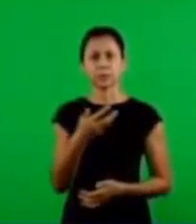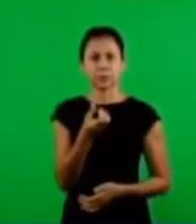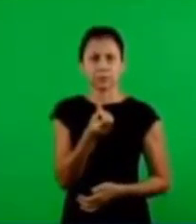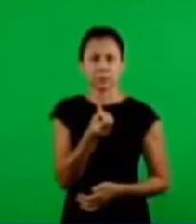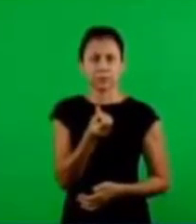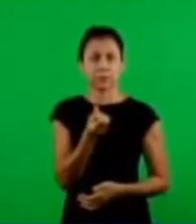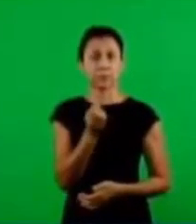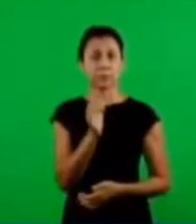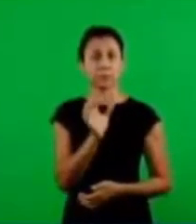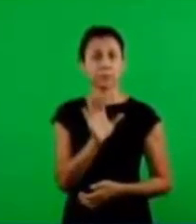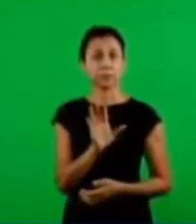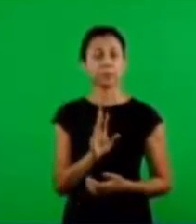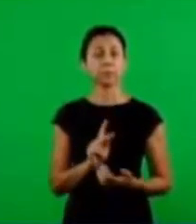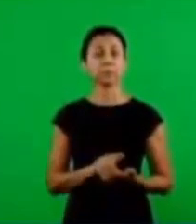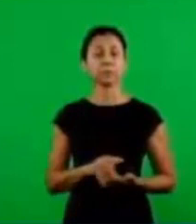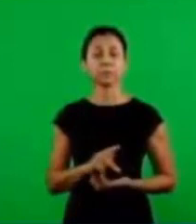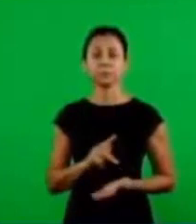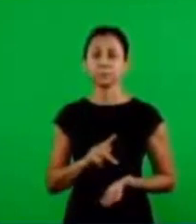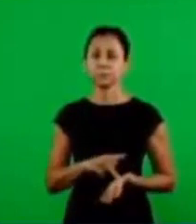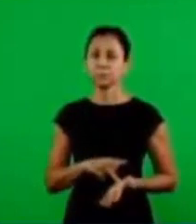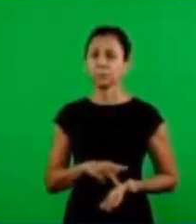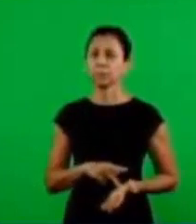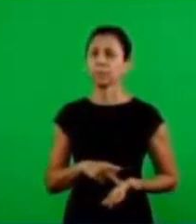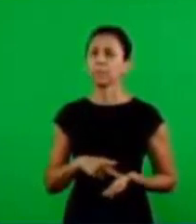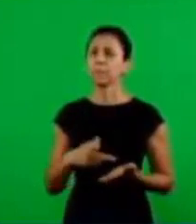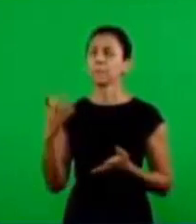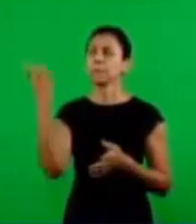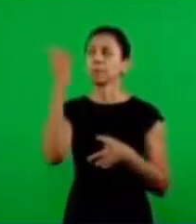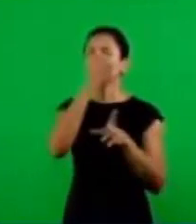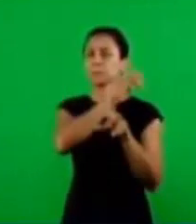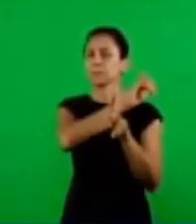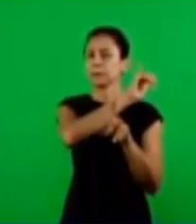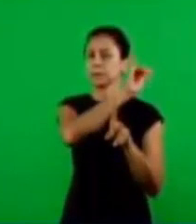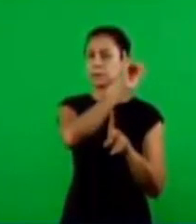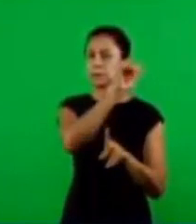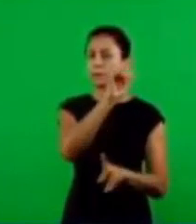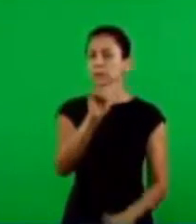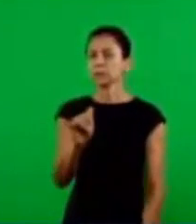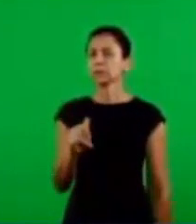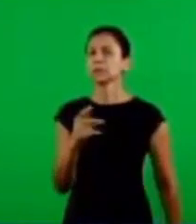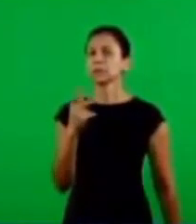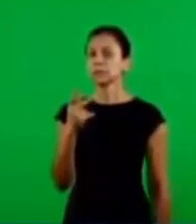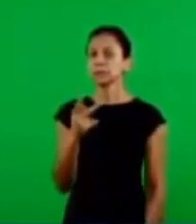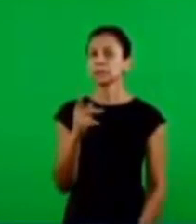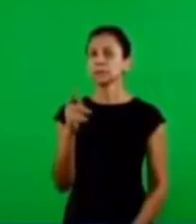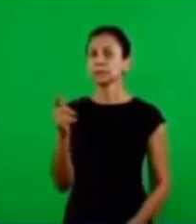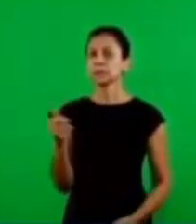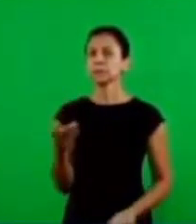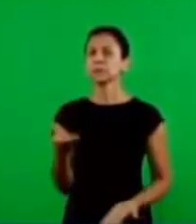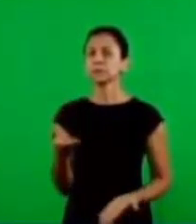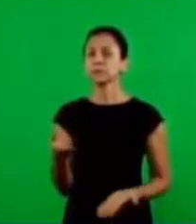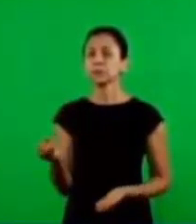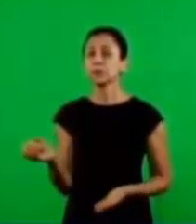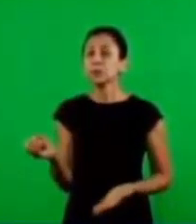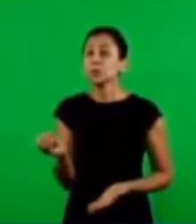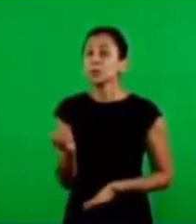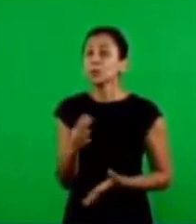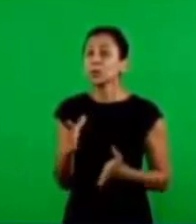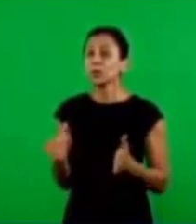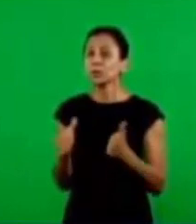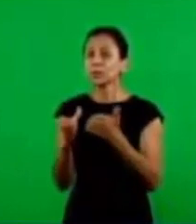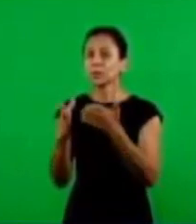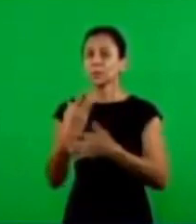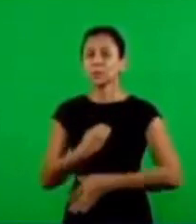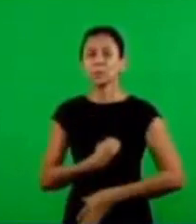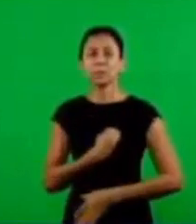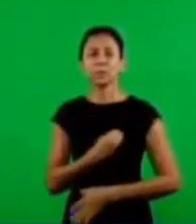So, in fact, when He was prophetically speaking, He is speaking on the new